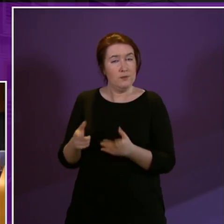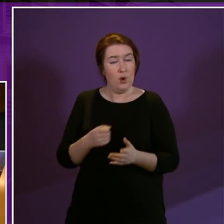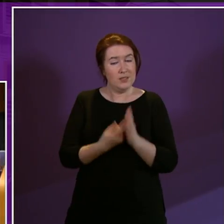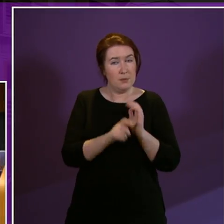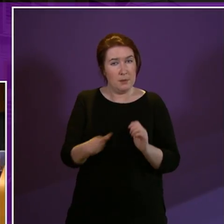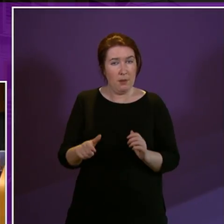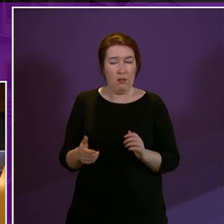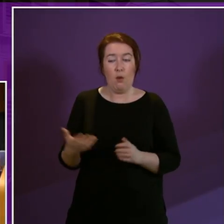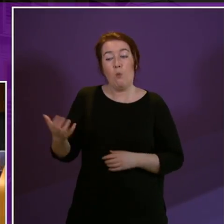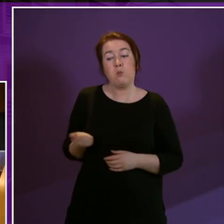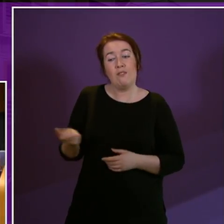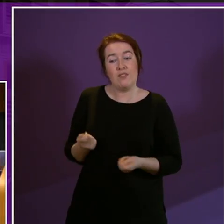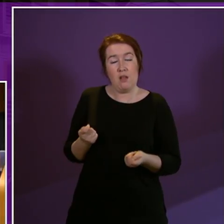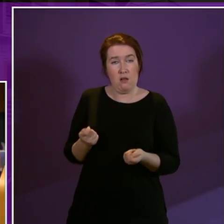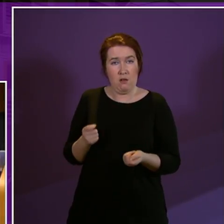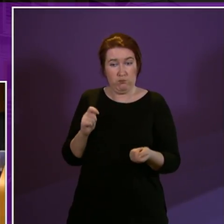welfare reforms